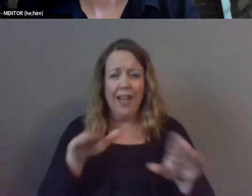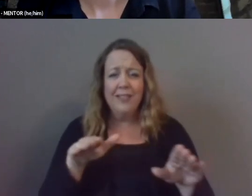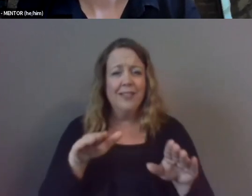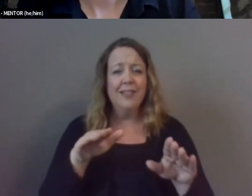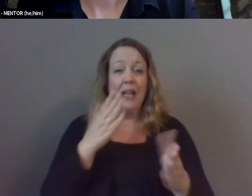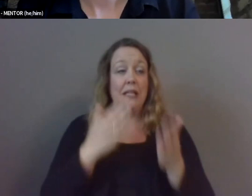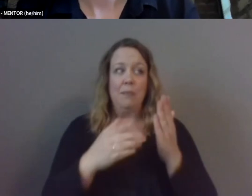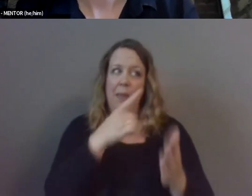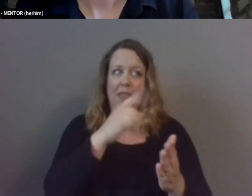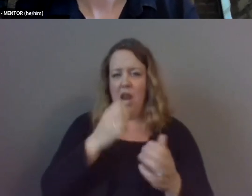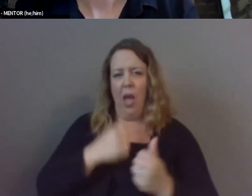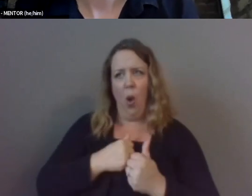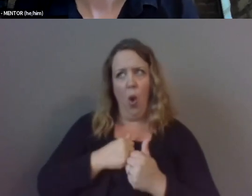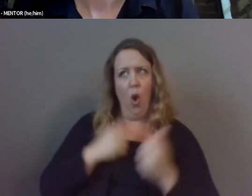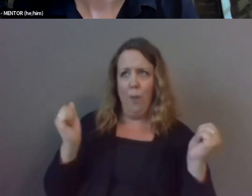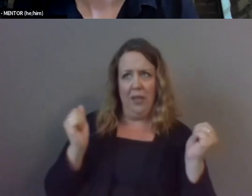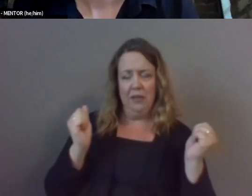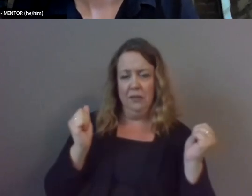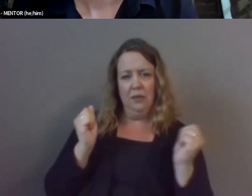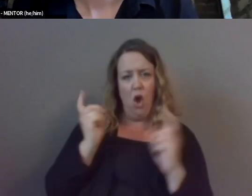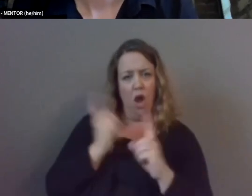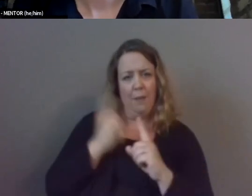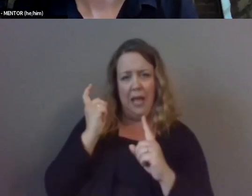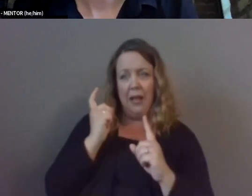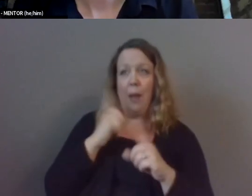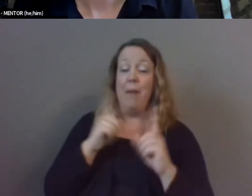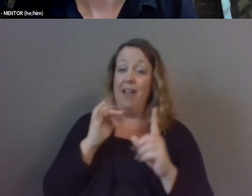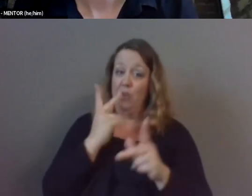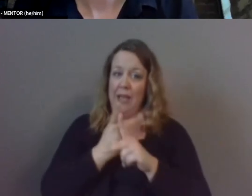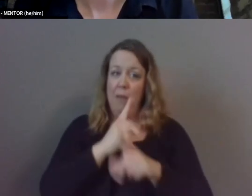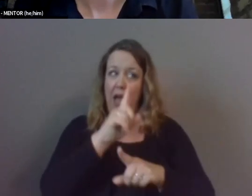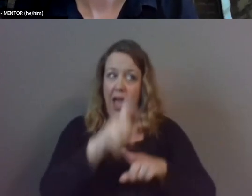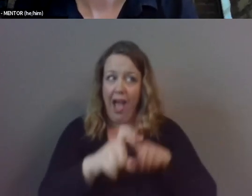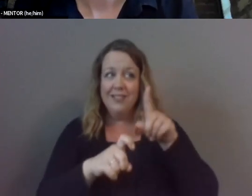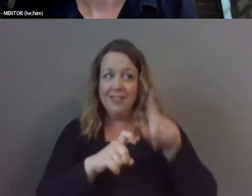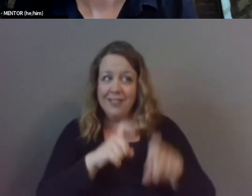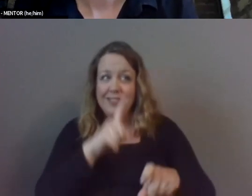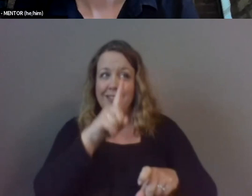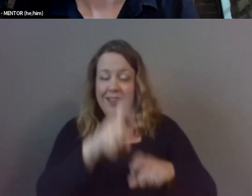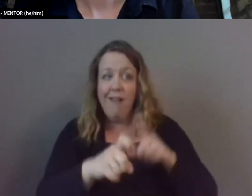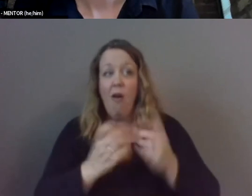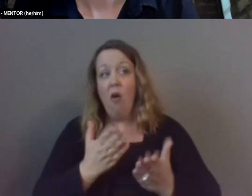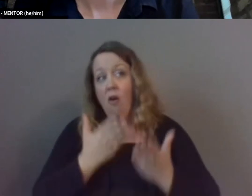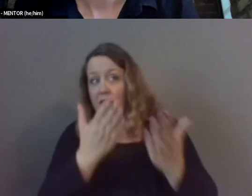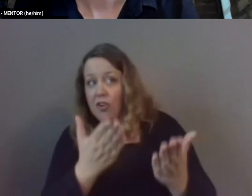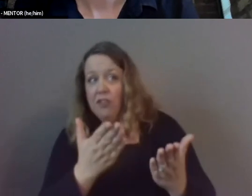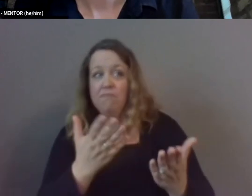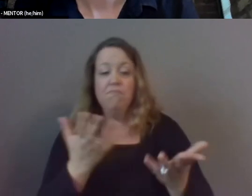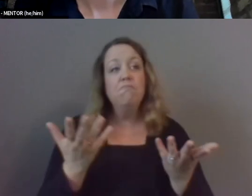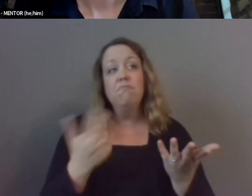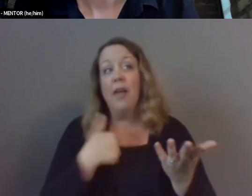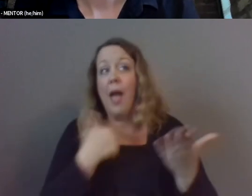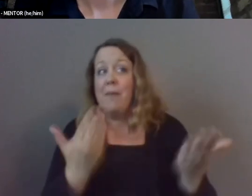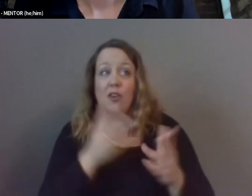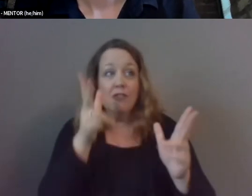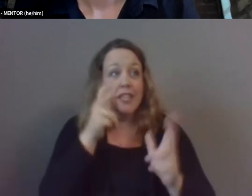open themselves up to you at the beginning but if you keep asking and you keep offering yourself um they will